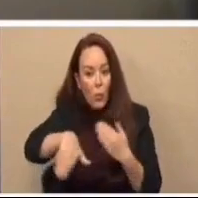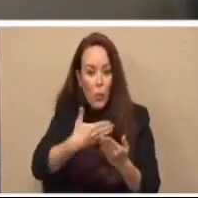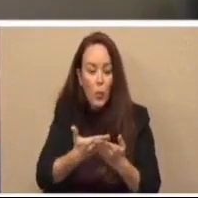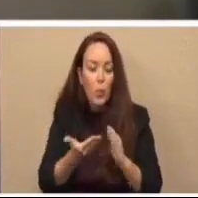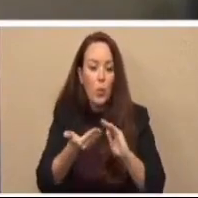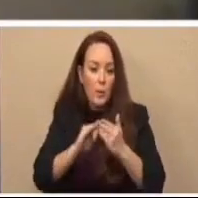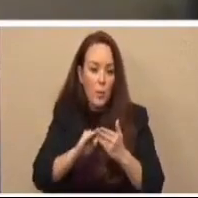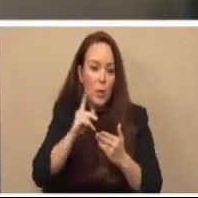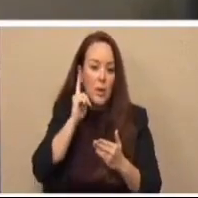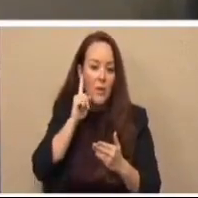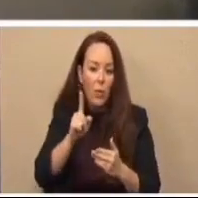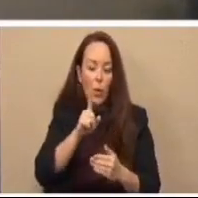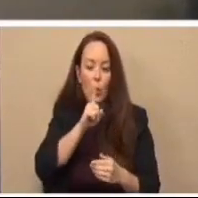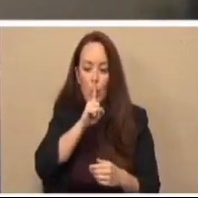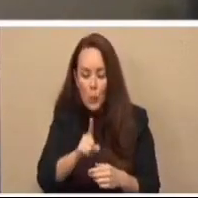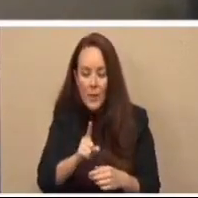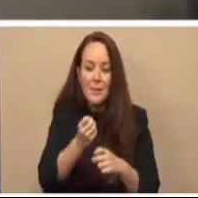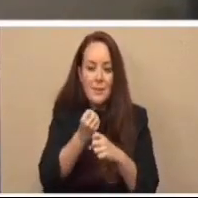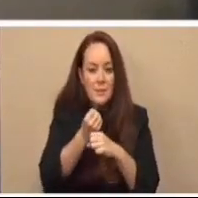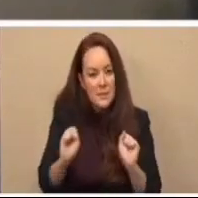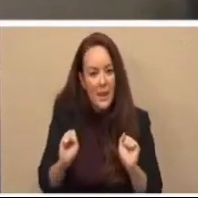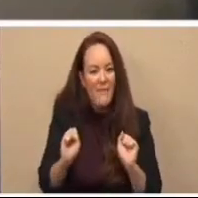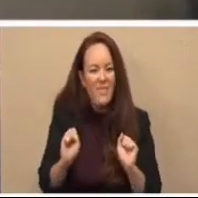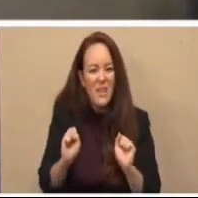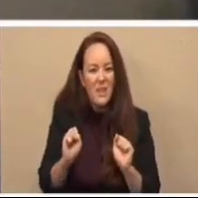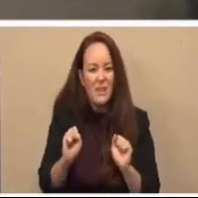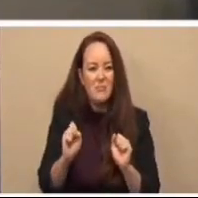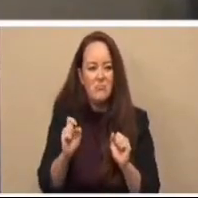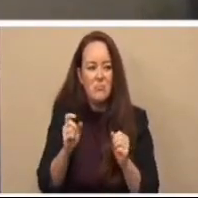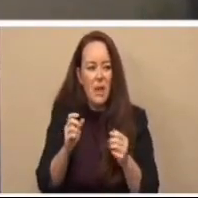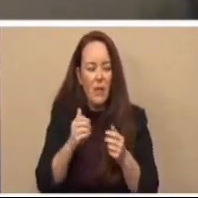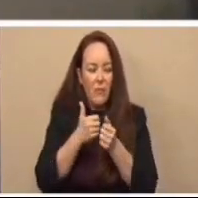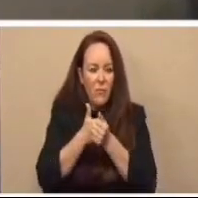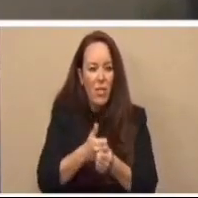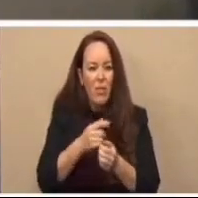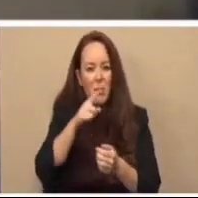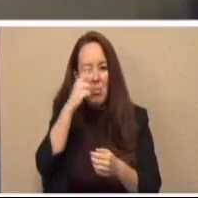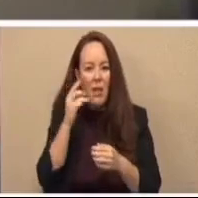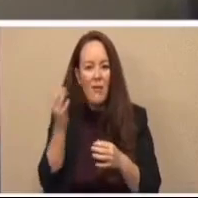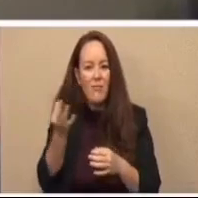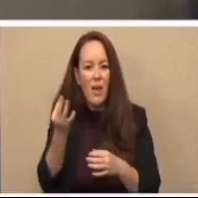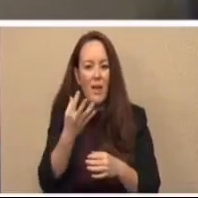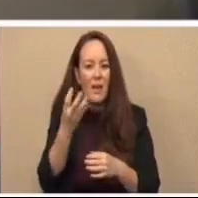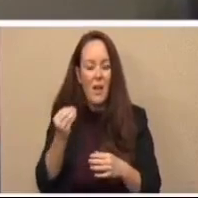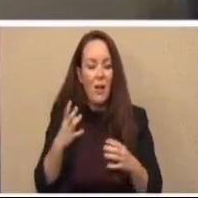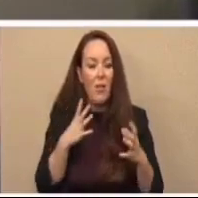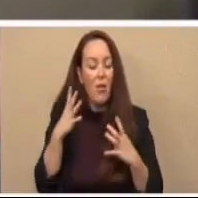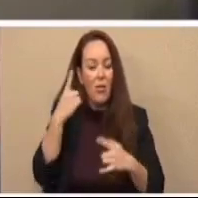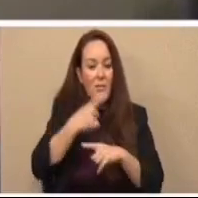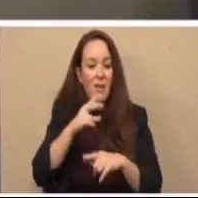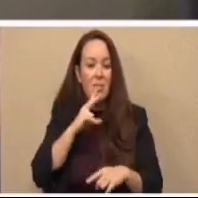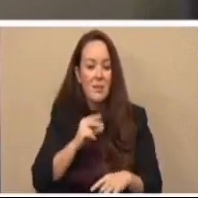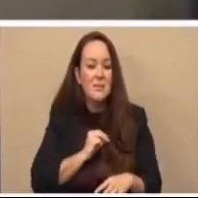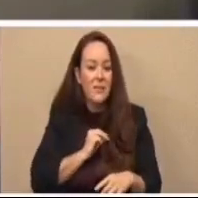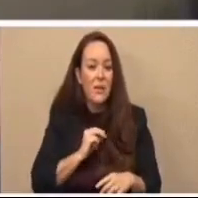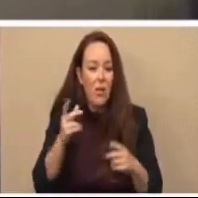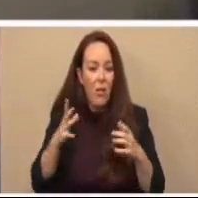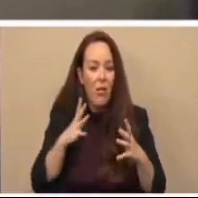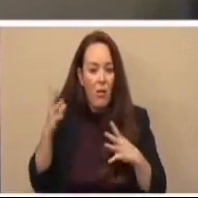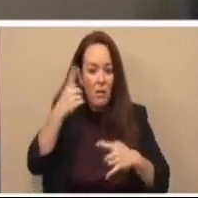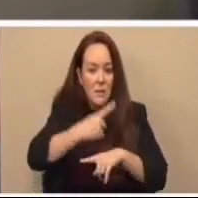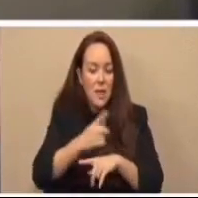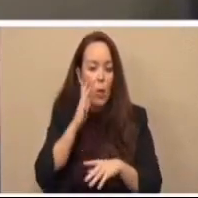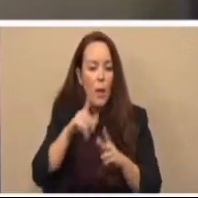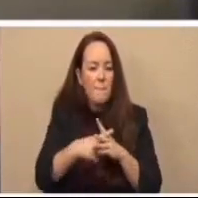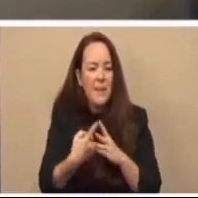to prudently and safely handle Black Friday and Thanksgiving holiday. I'll begin telling